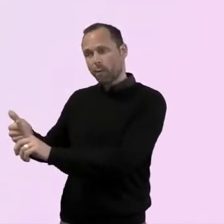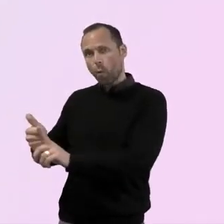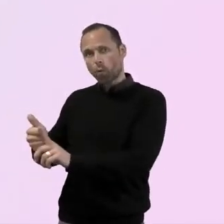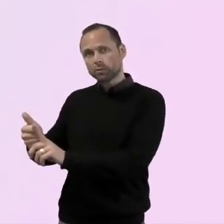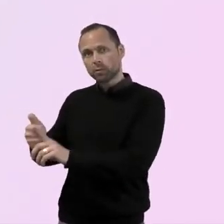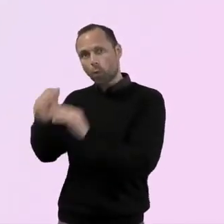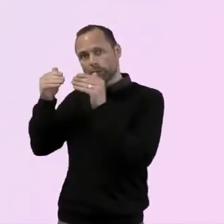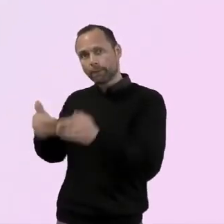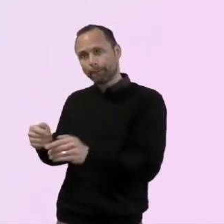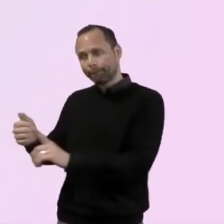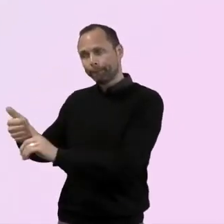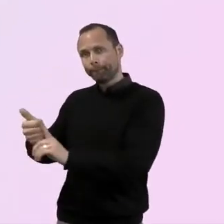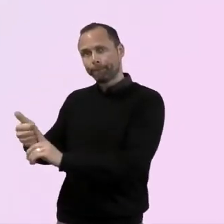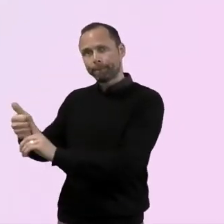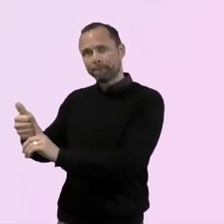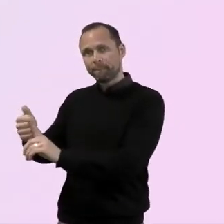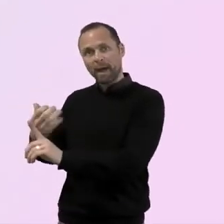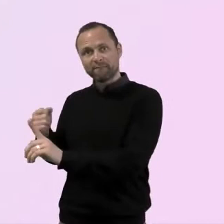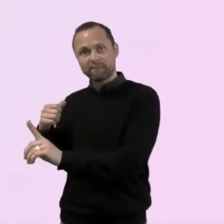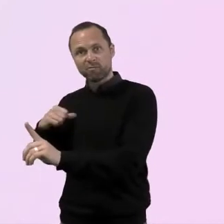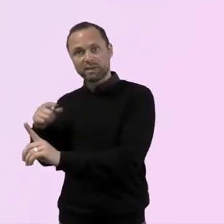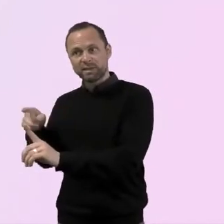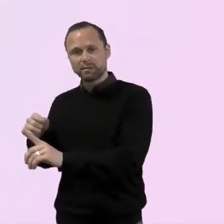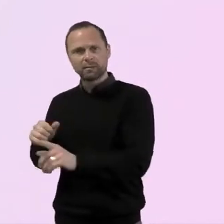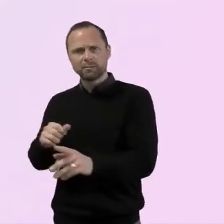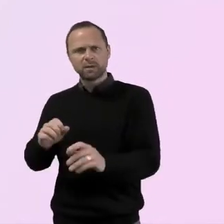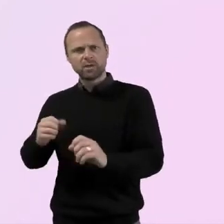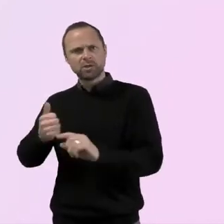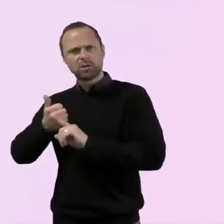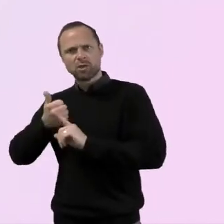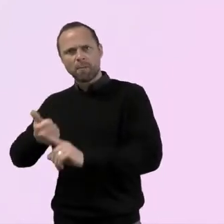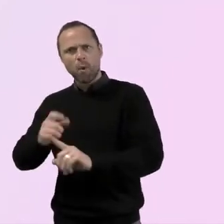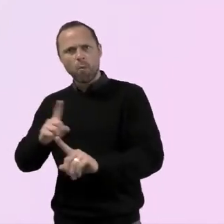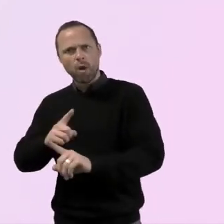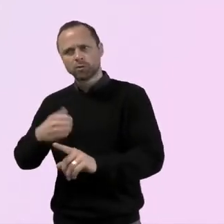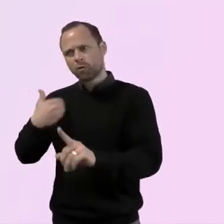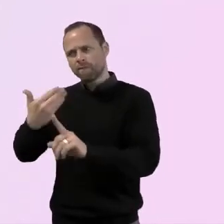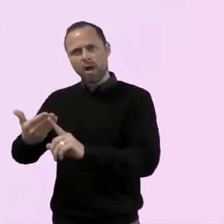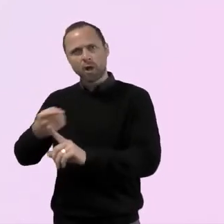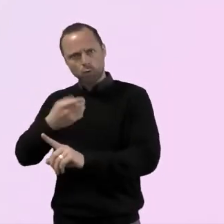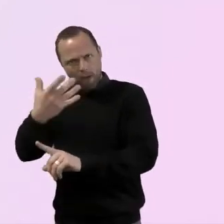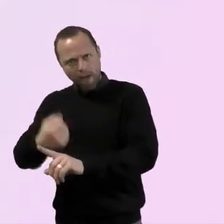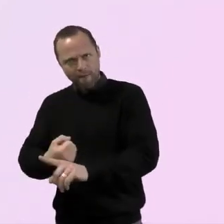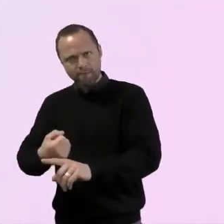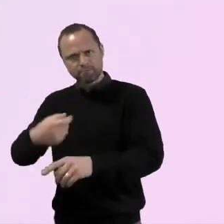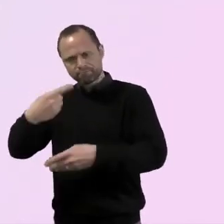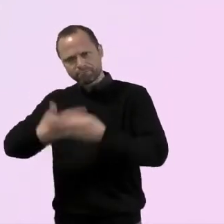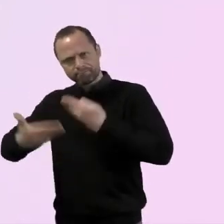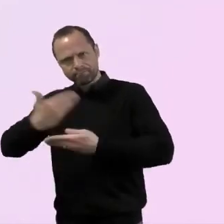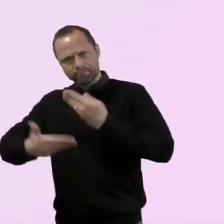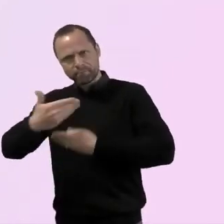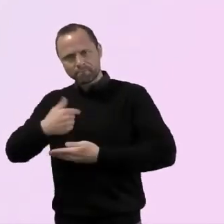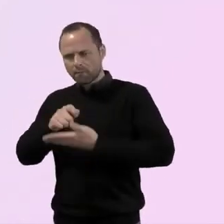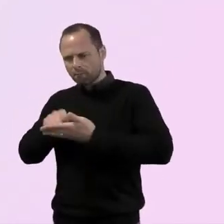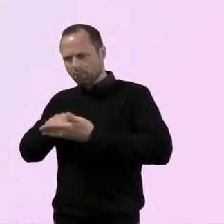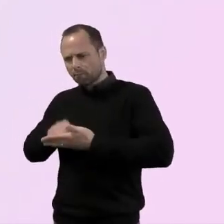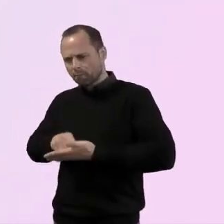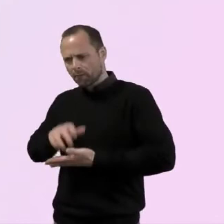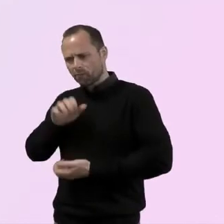support school in that. And is it, is it providing a space after school for them to be with other children and young people,